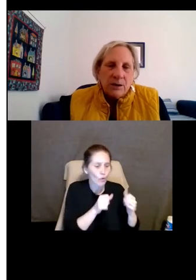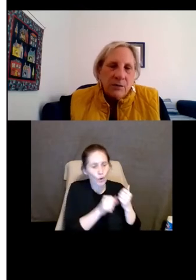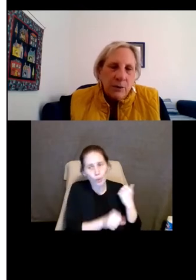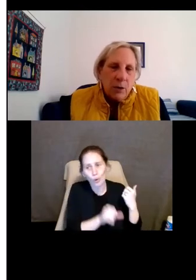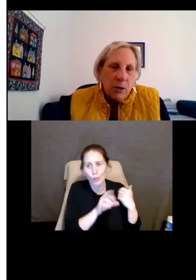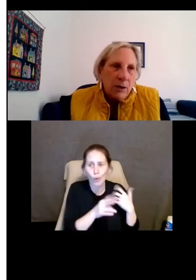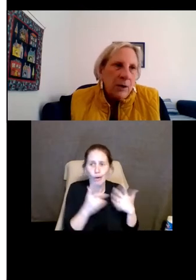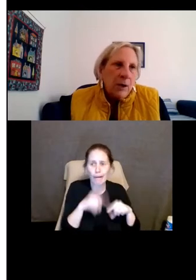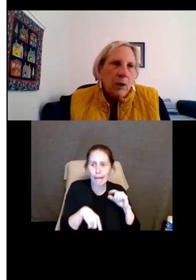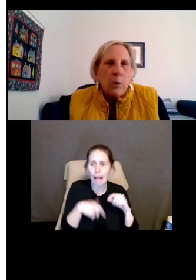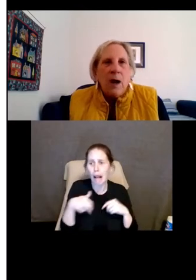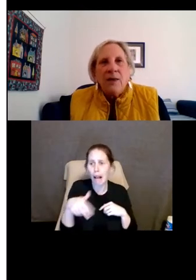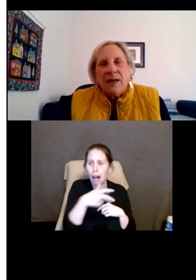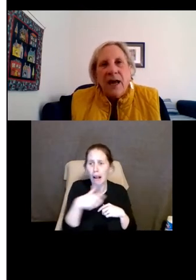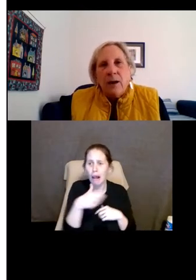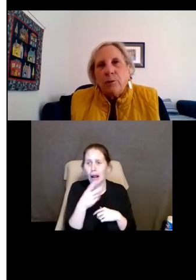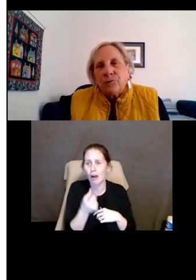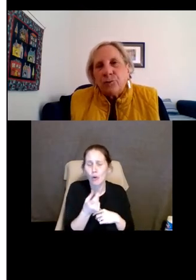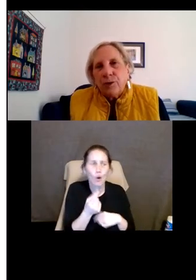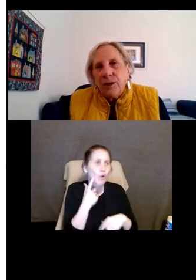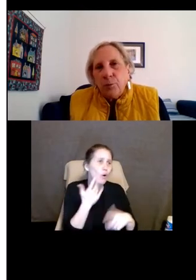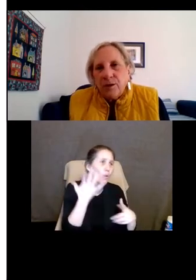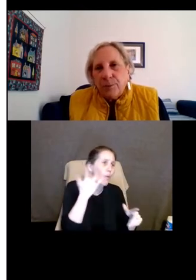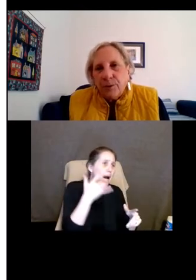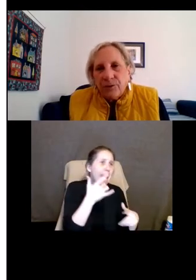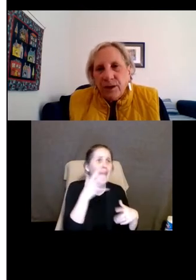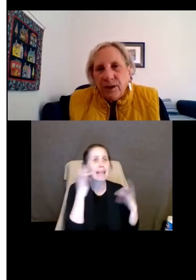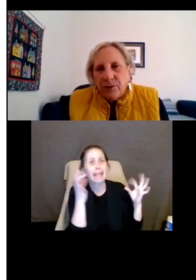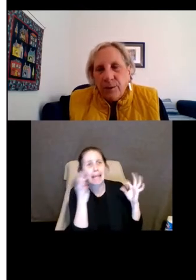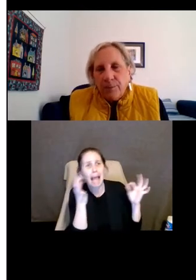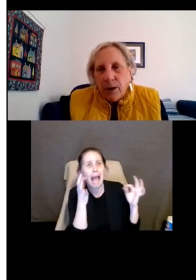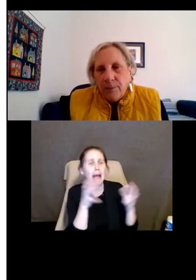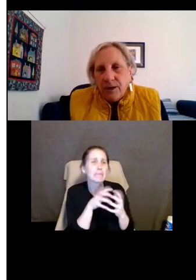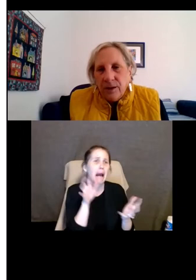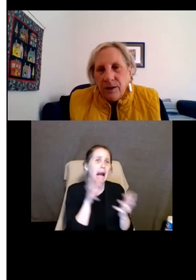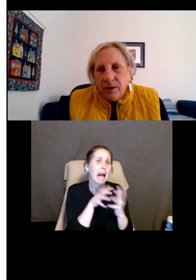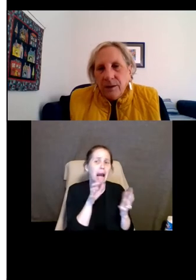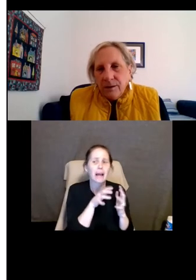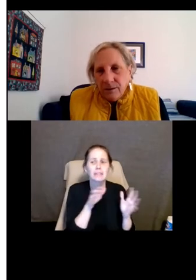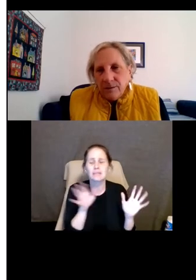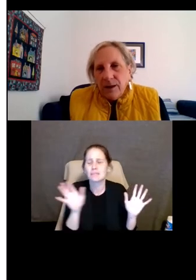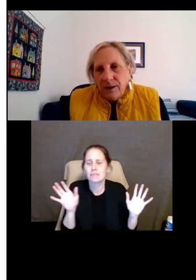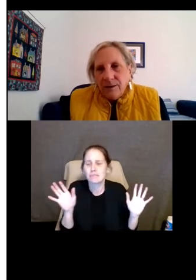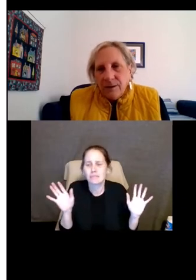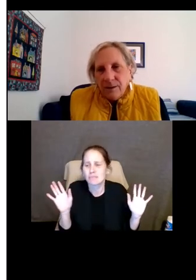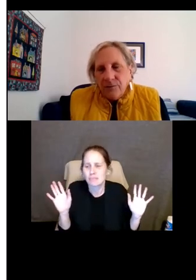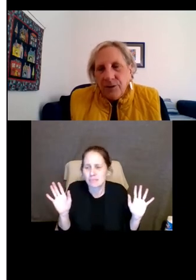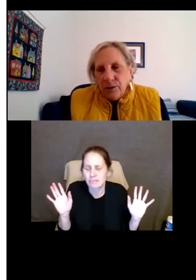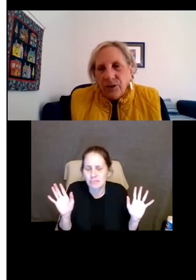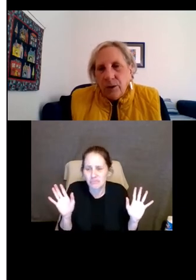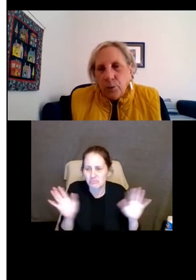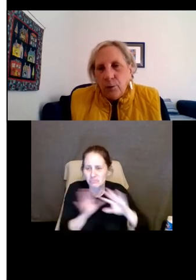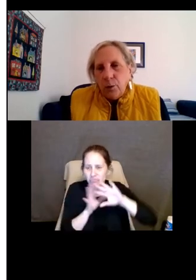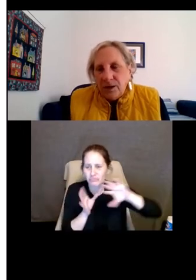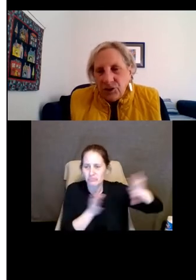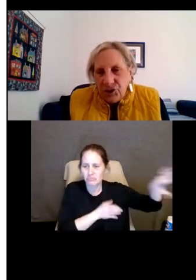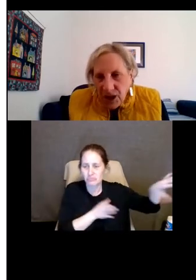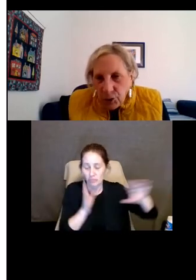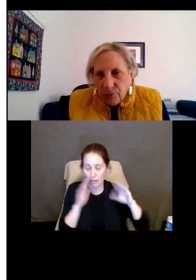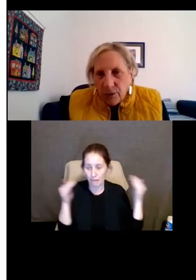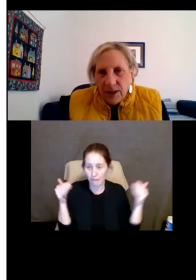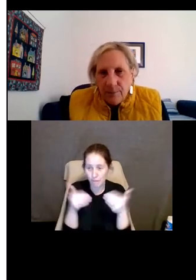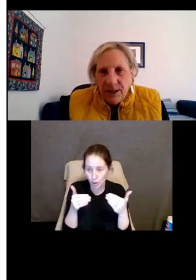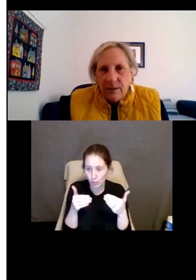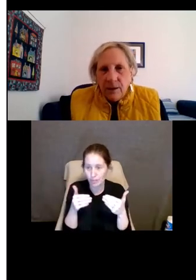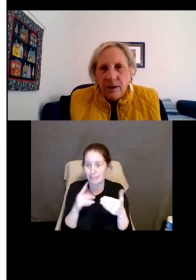a dog walked in the yard or why the cat will scream when the person leaves the apartment. Right? Focus on what would